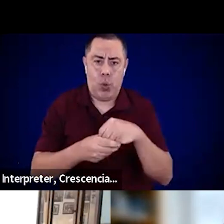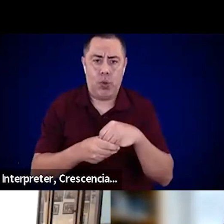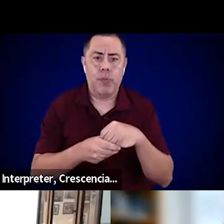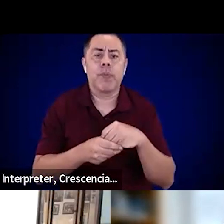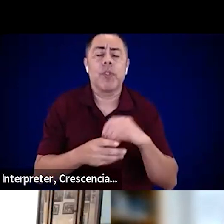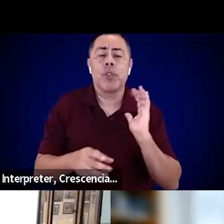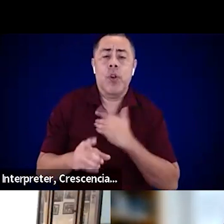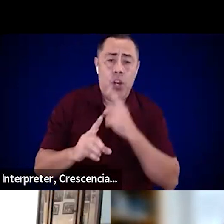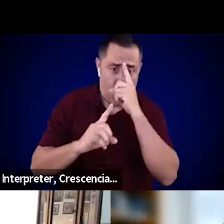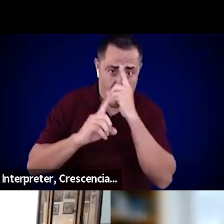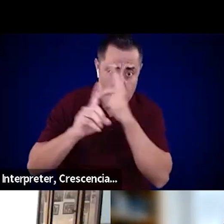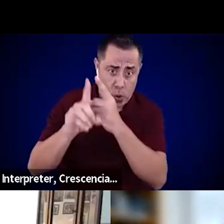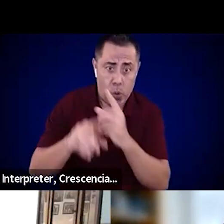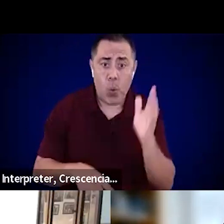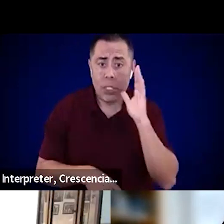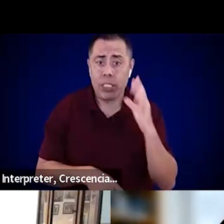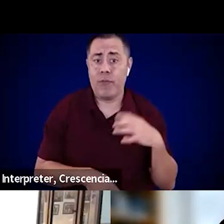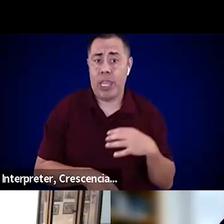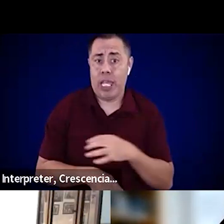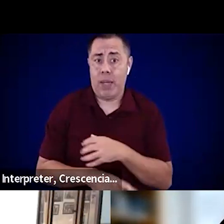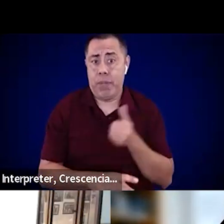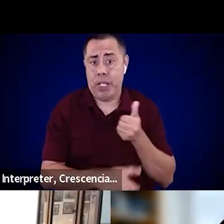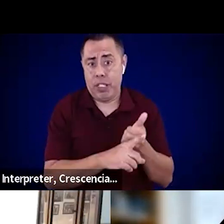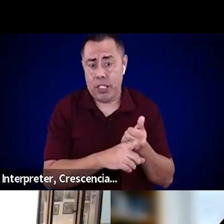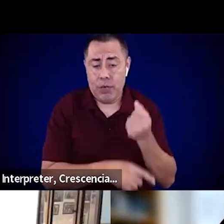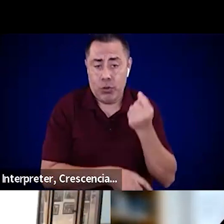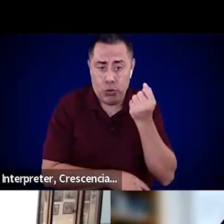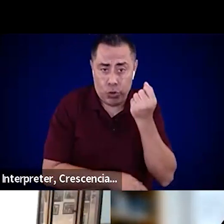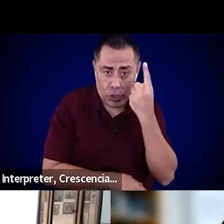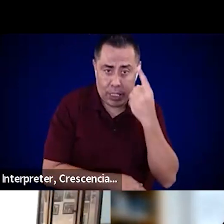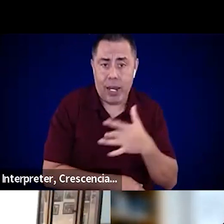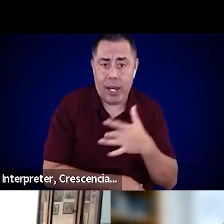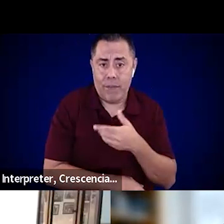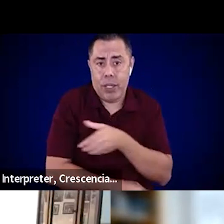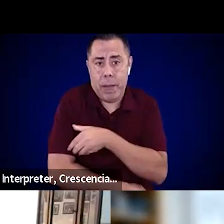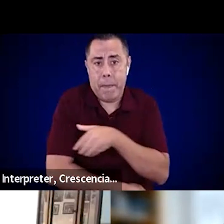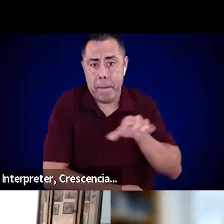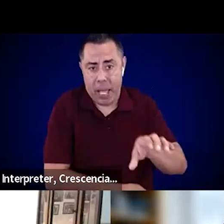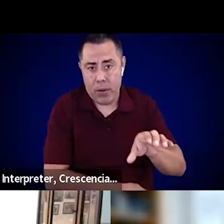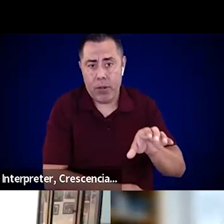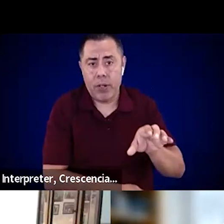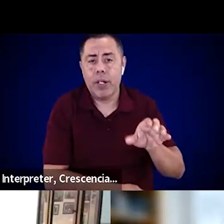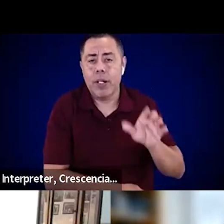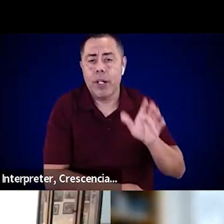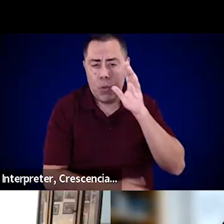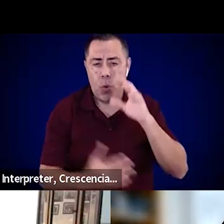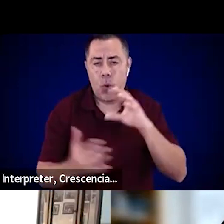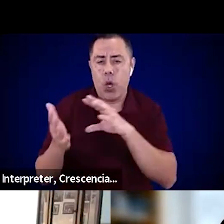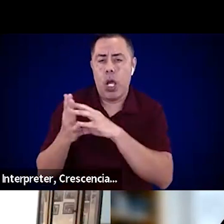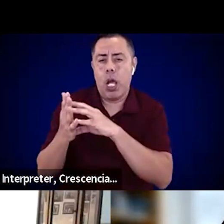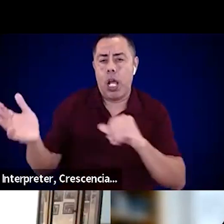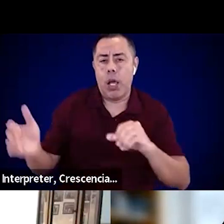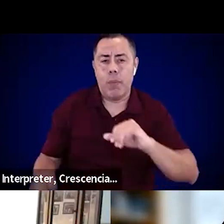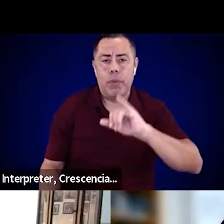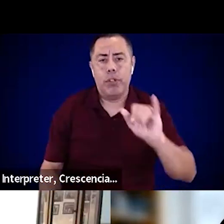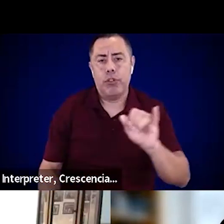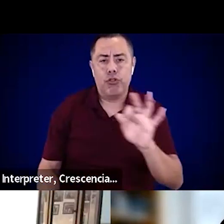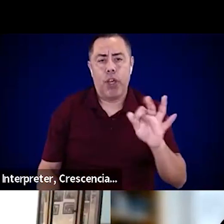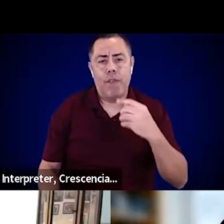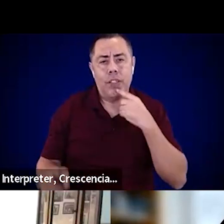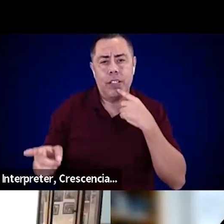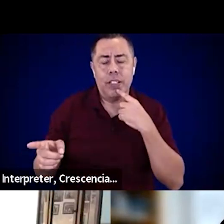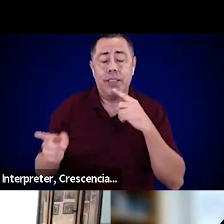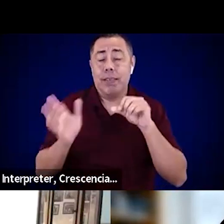And I'm going to echo Jeff's sentiment. One of the things that Jeff said that really resonates is, do this before the